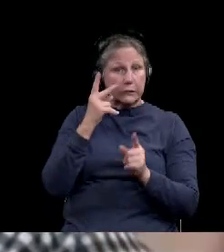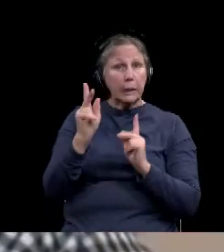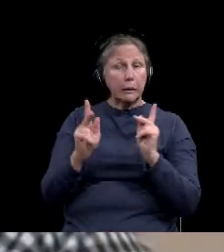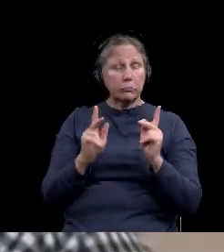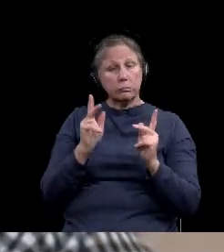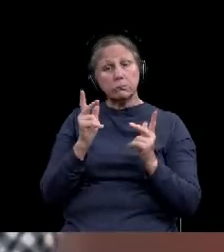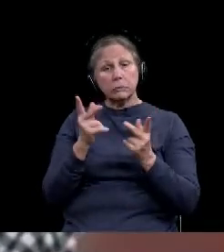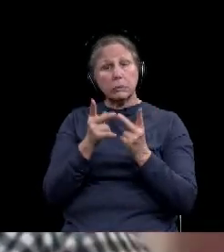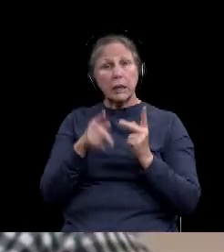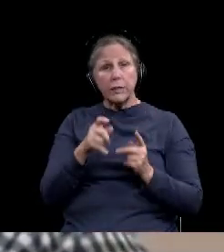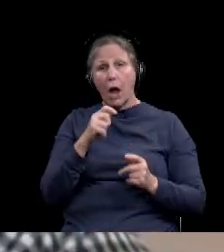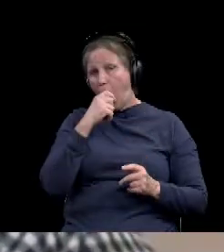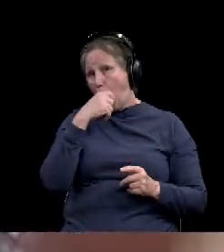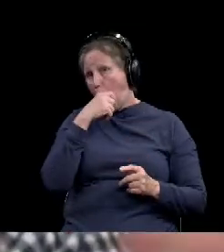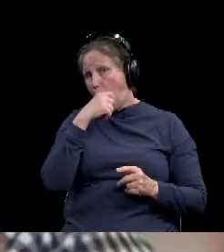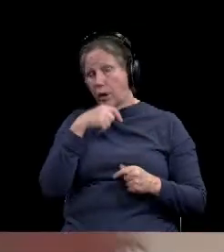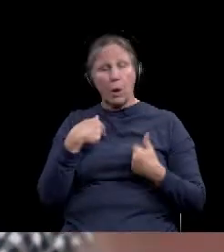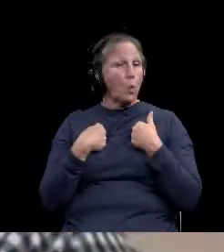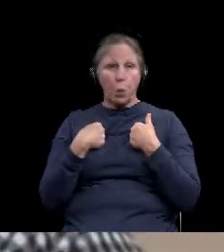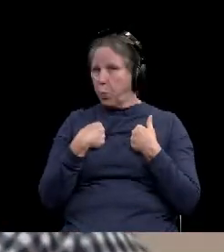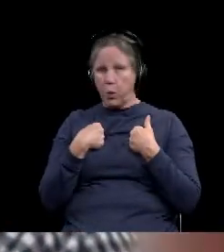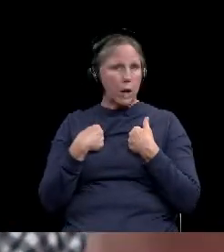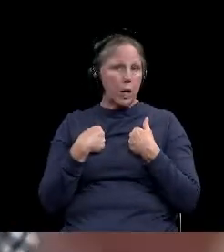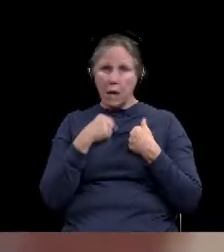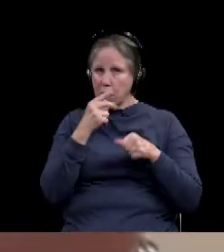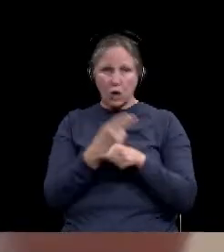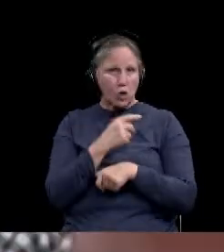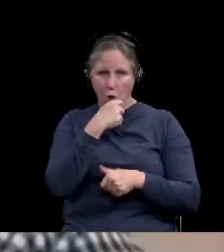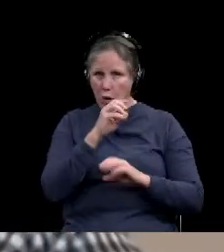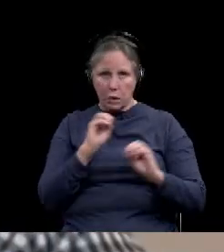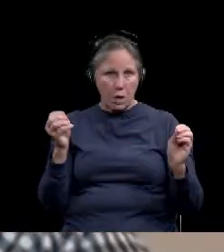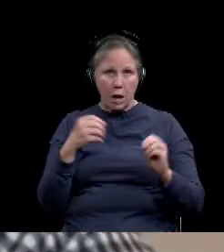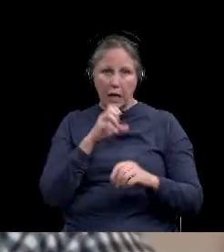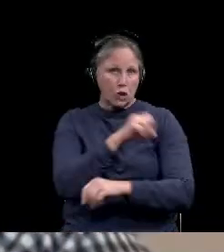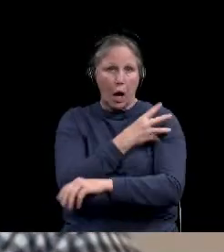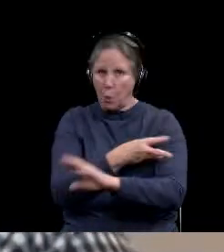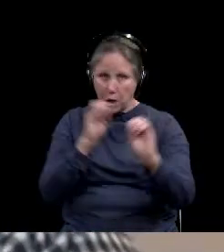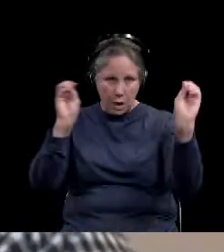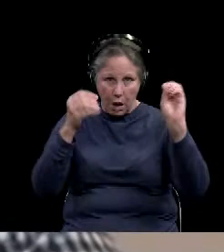have the oral swabs. We are not currently using any of those through Baylor Scott and White.